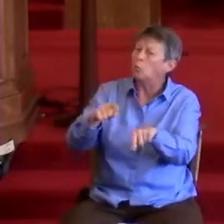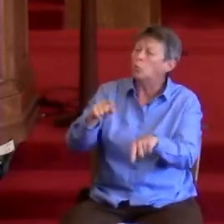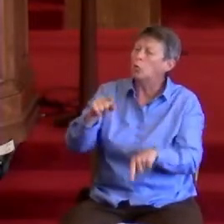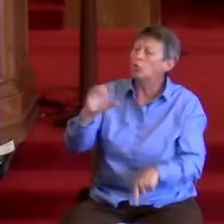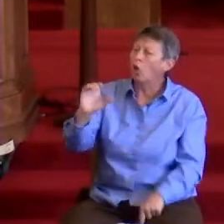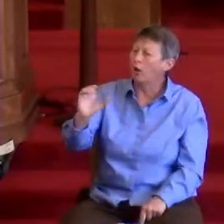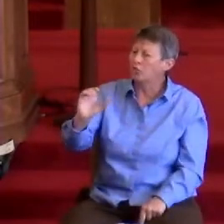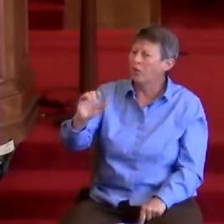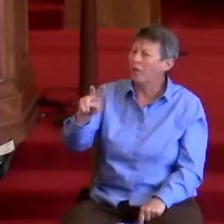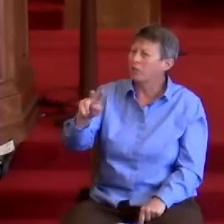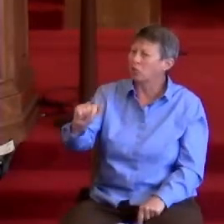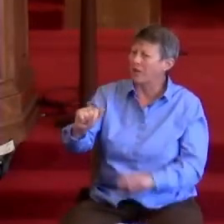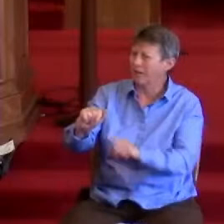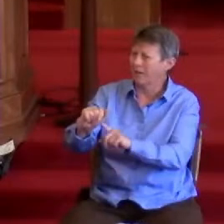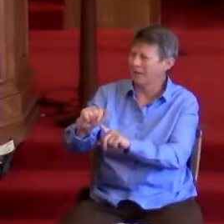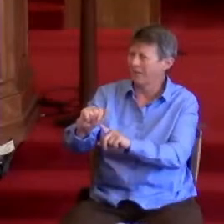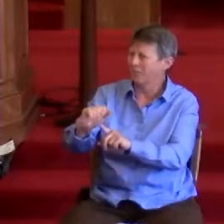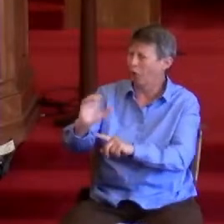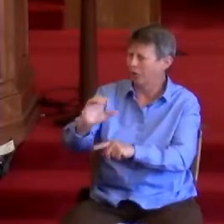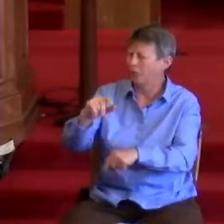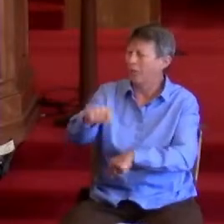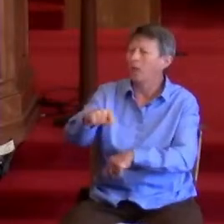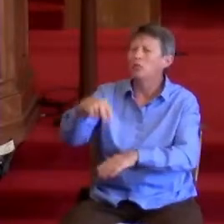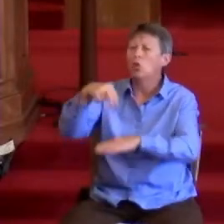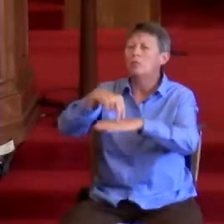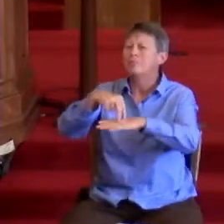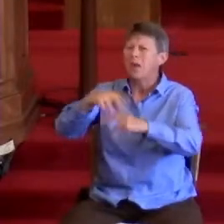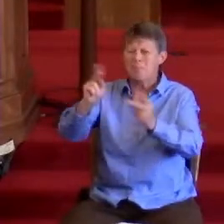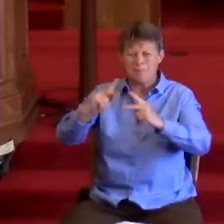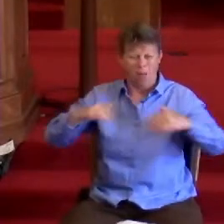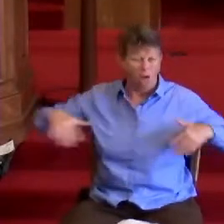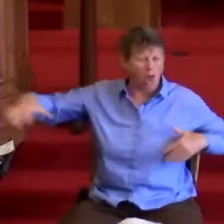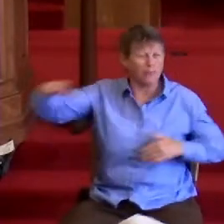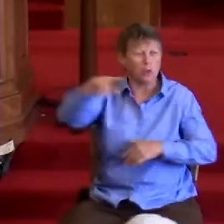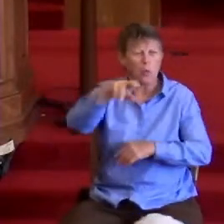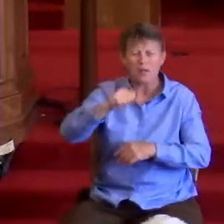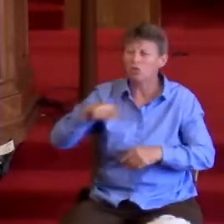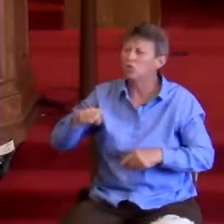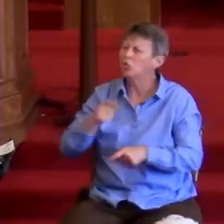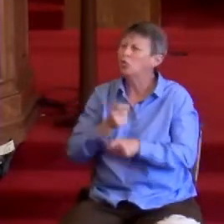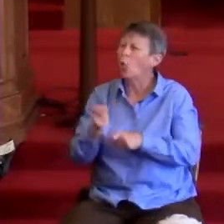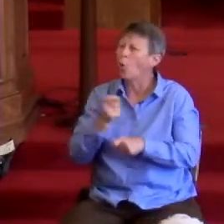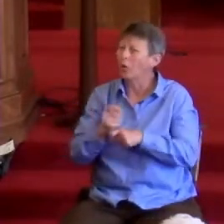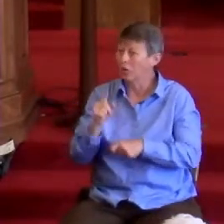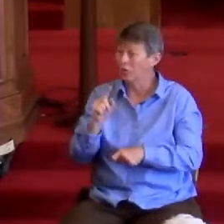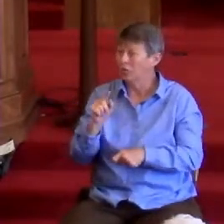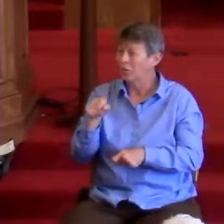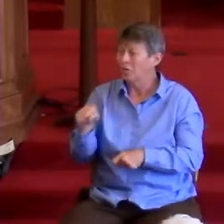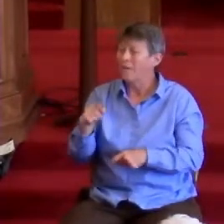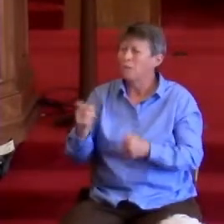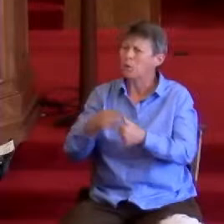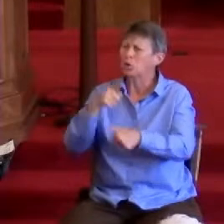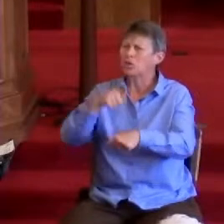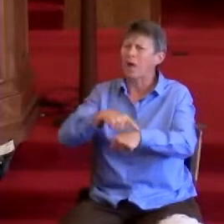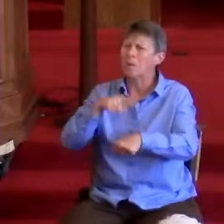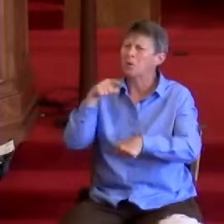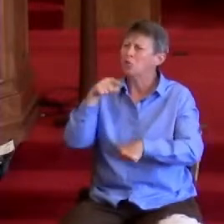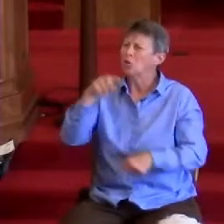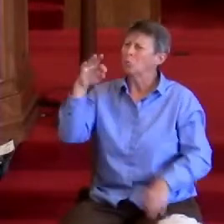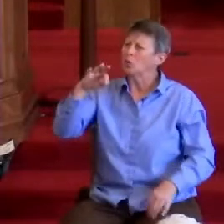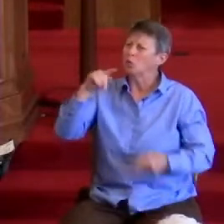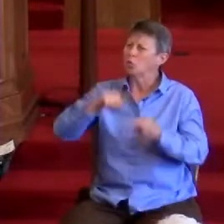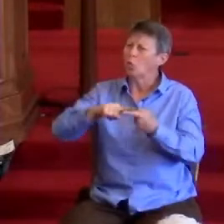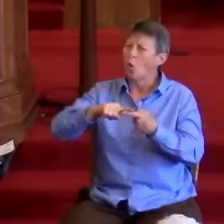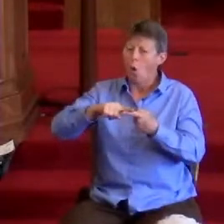As she stood in front of these worshipers gathered from around the country, she joked it was the first time she had preached to a standing room only